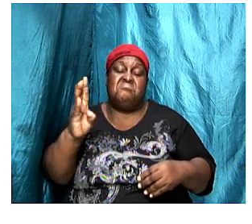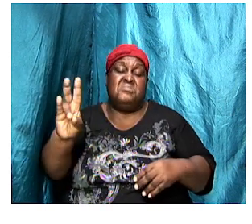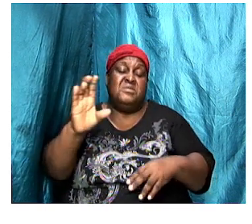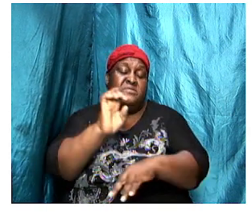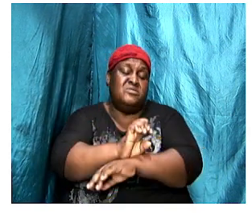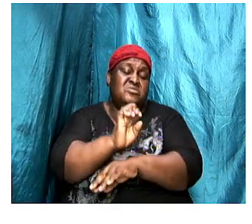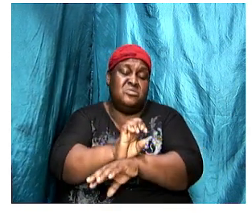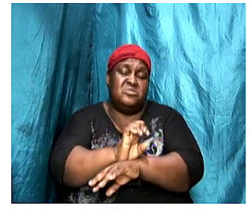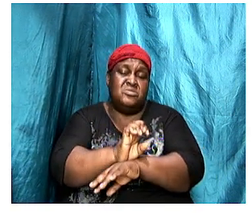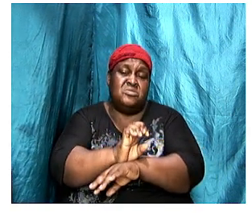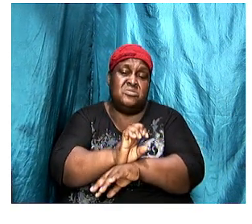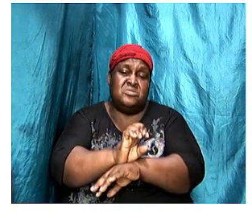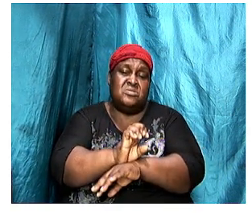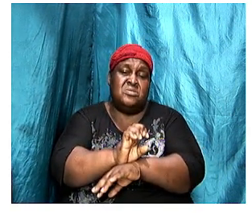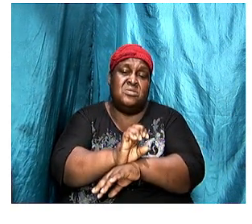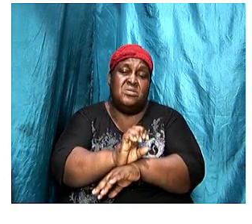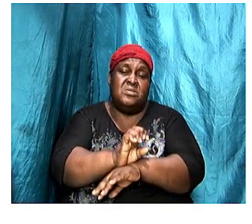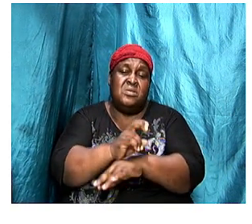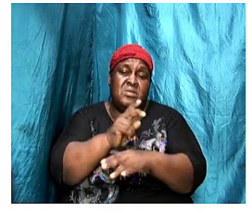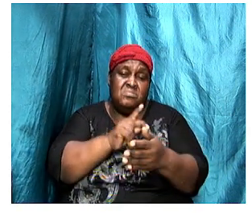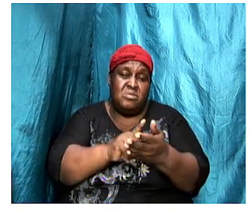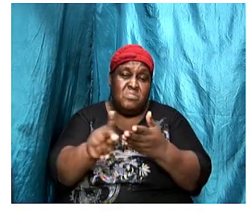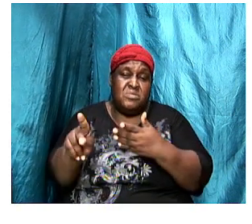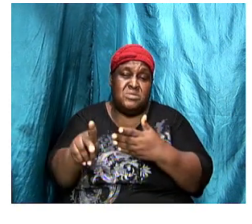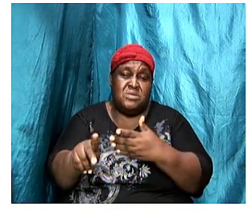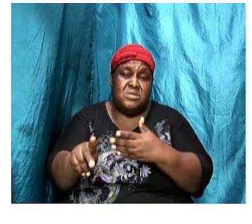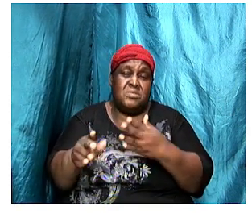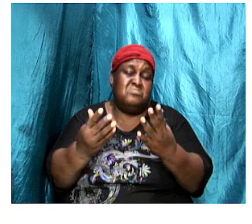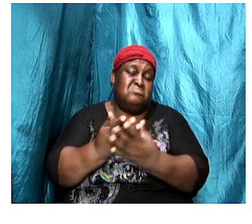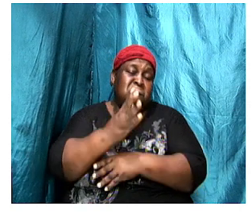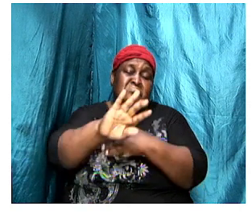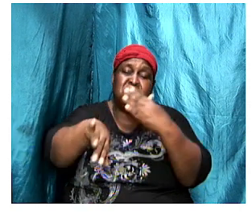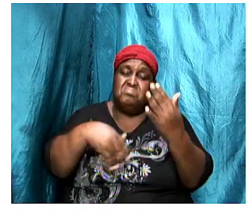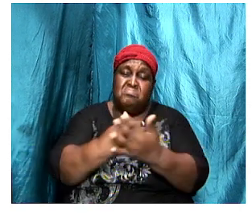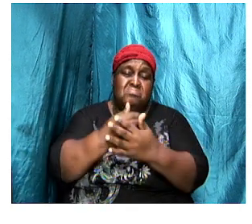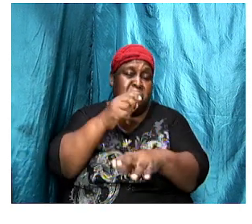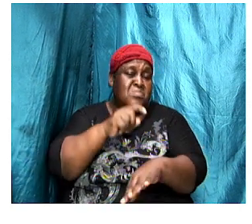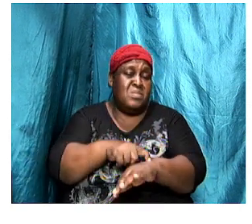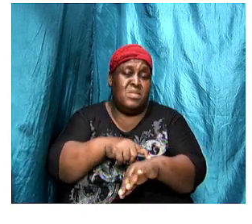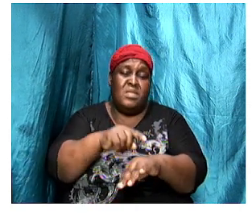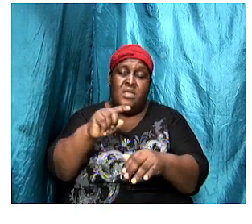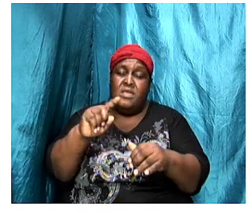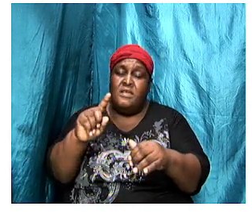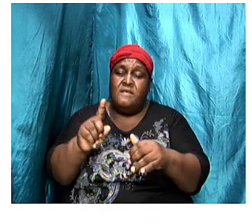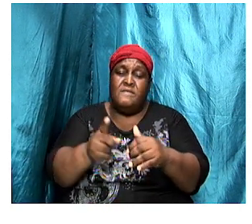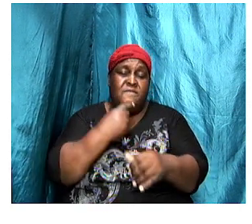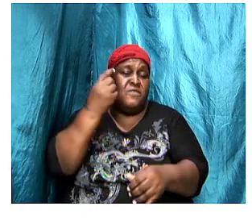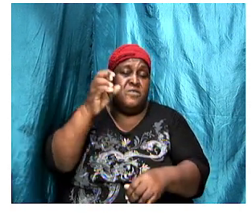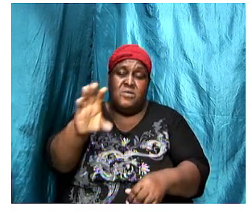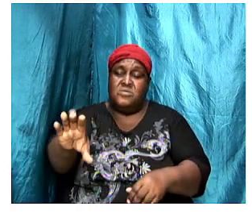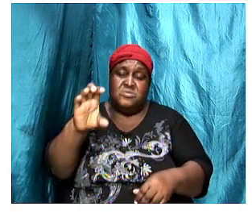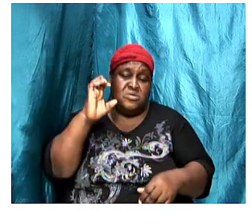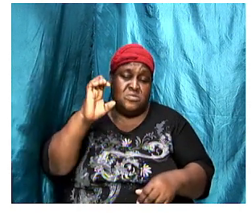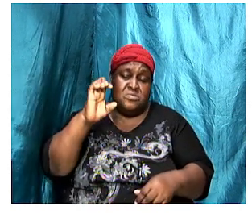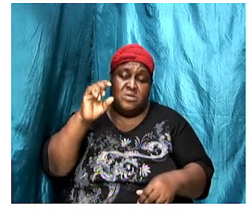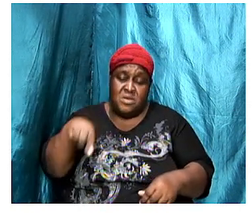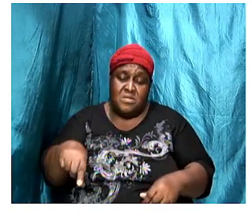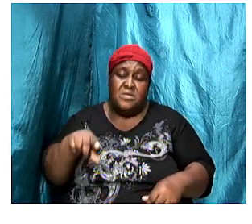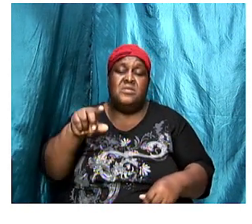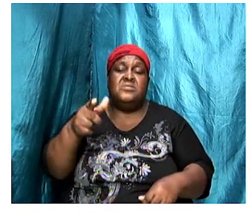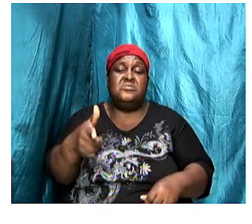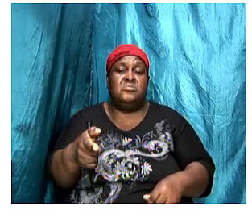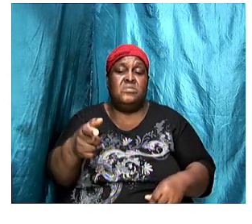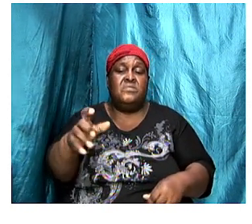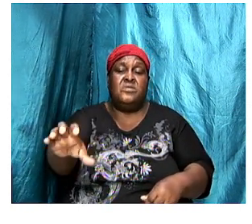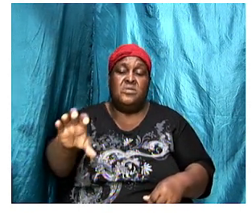churches represents throughout this entire period from the first century to this 21st century that we are in.